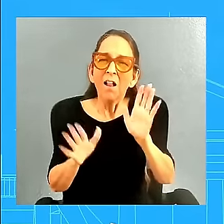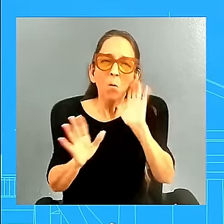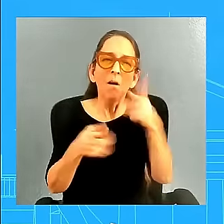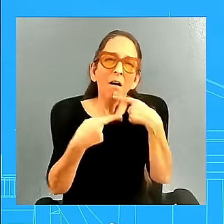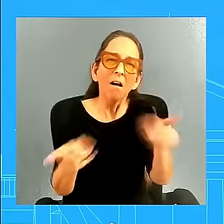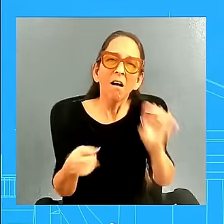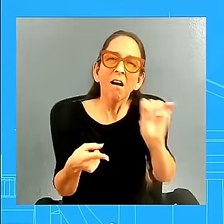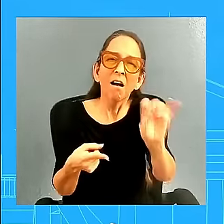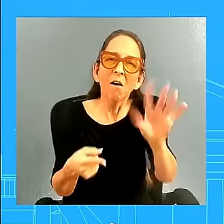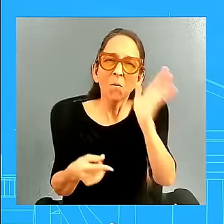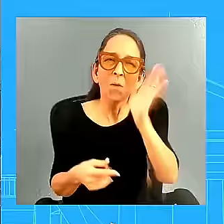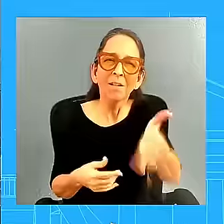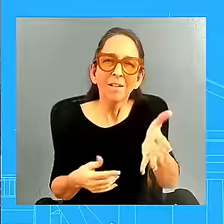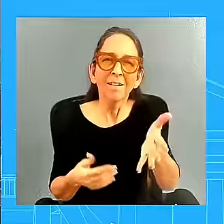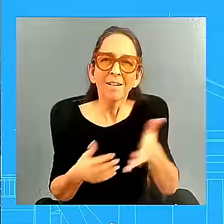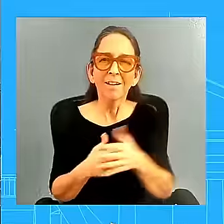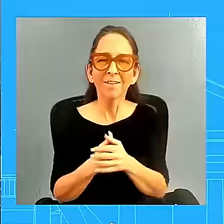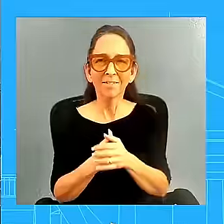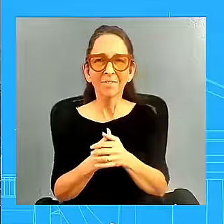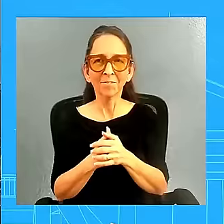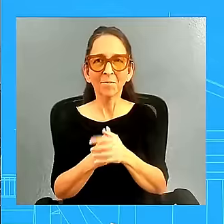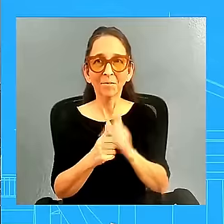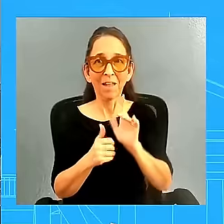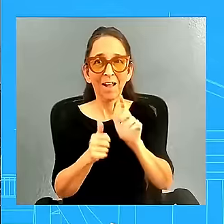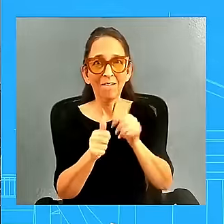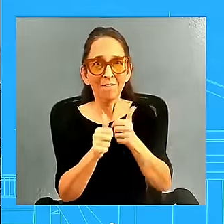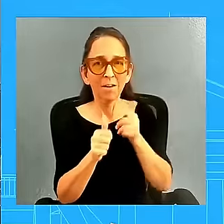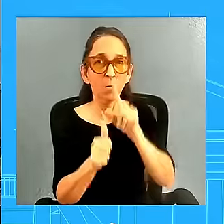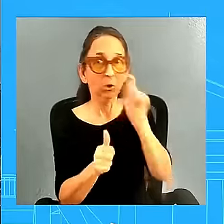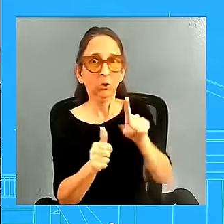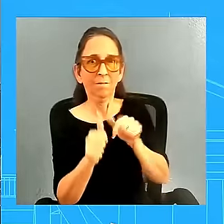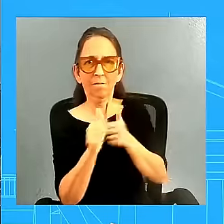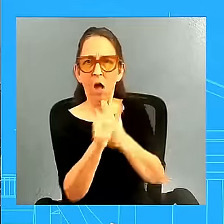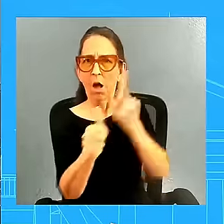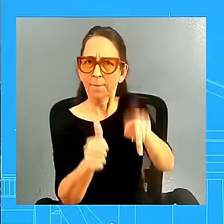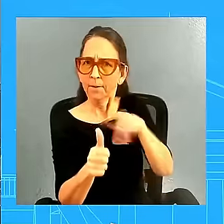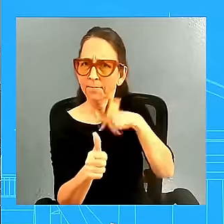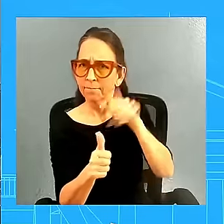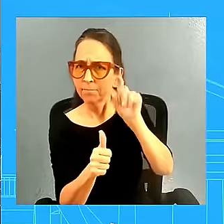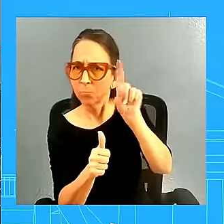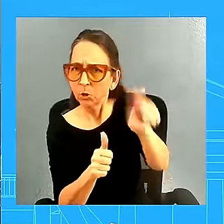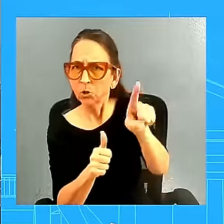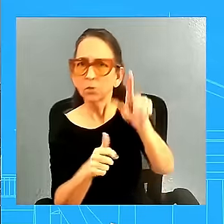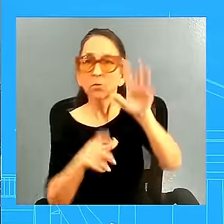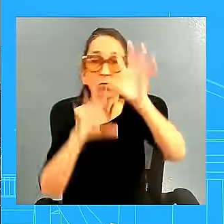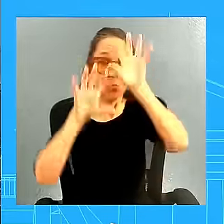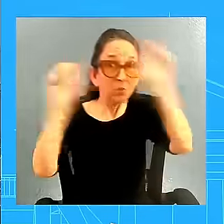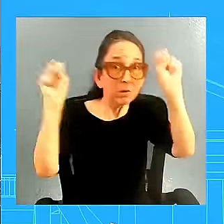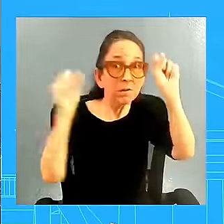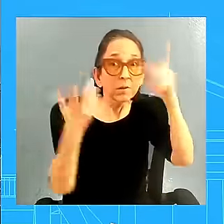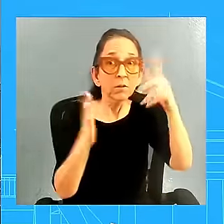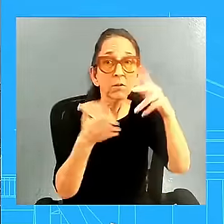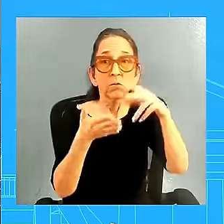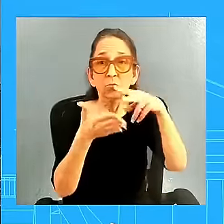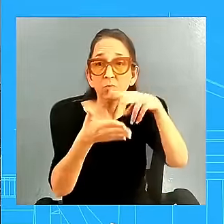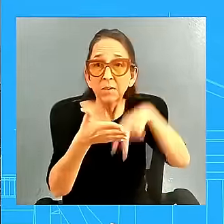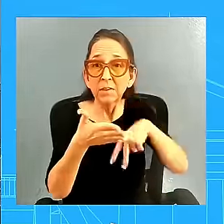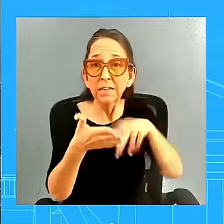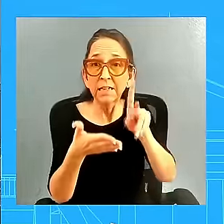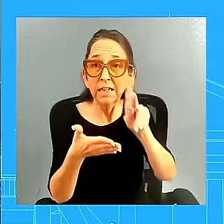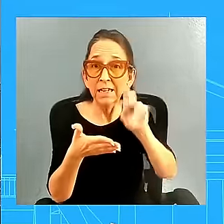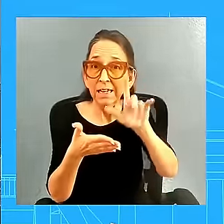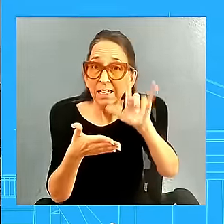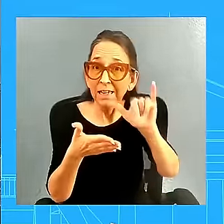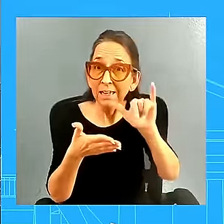So did the president actually read former Marine General Kelly's comments or listen to them? And did you know how he reacted? So look,